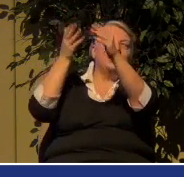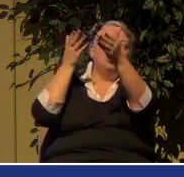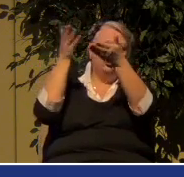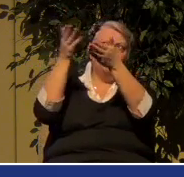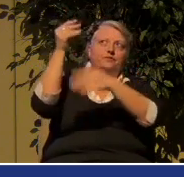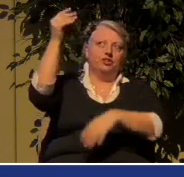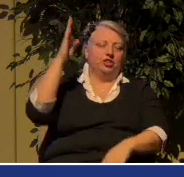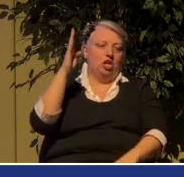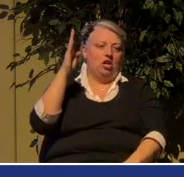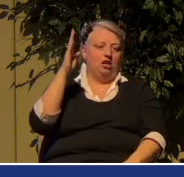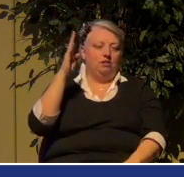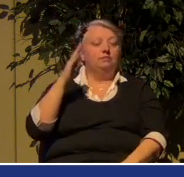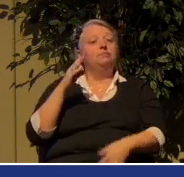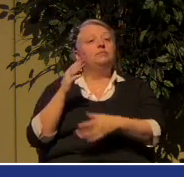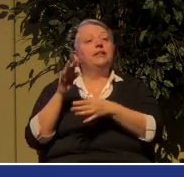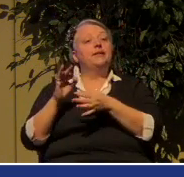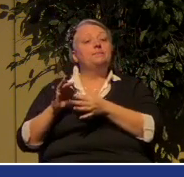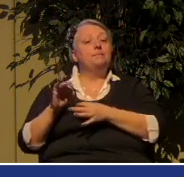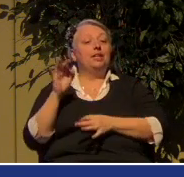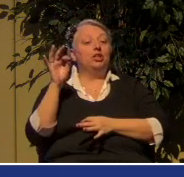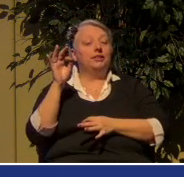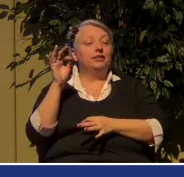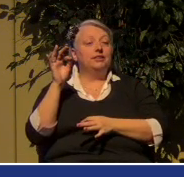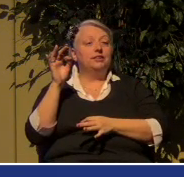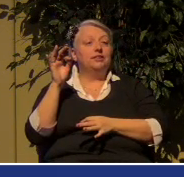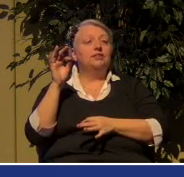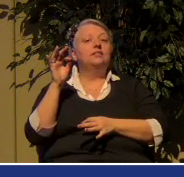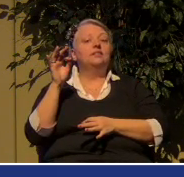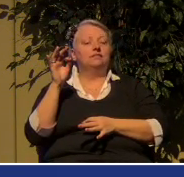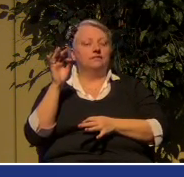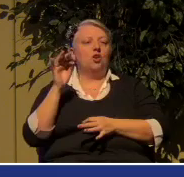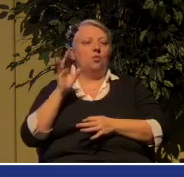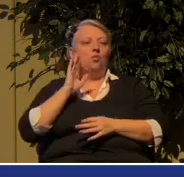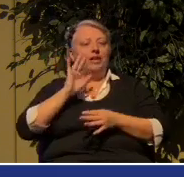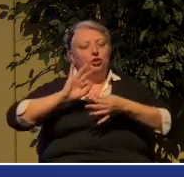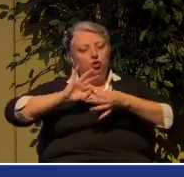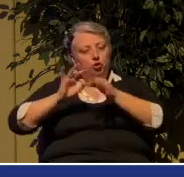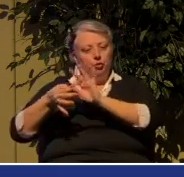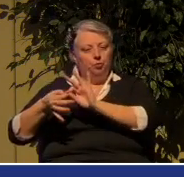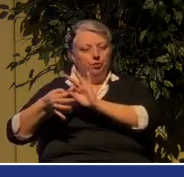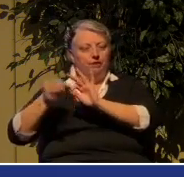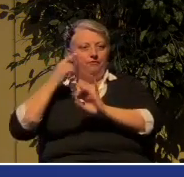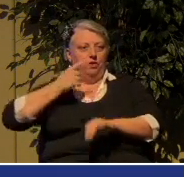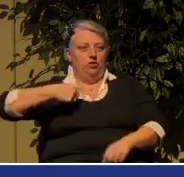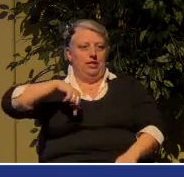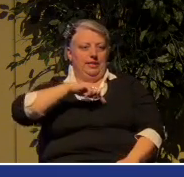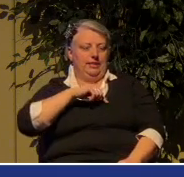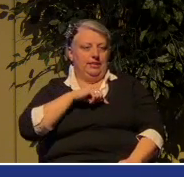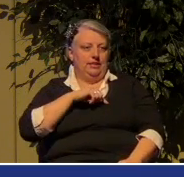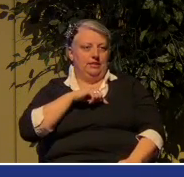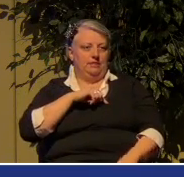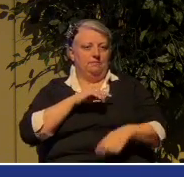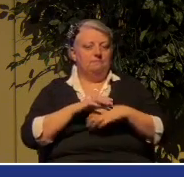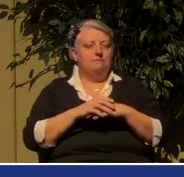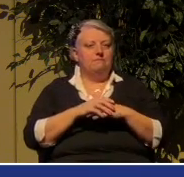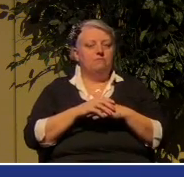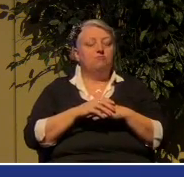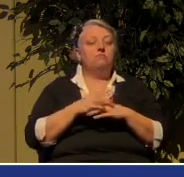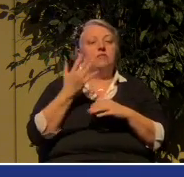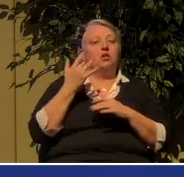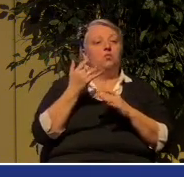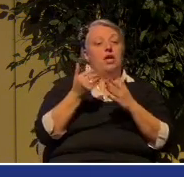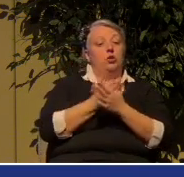The spirit interprets for us the law. That's why in the New Testament,